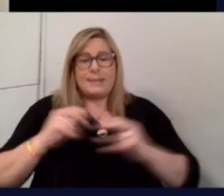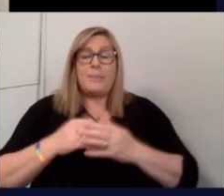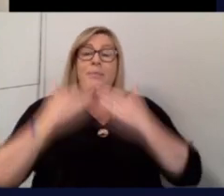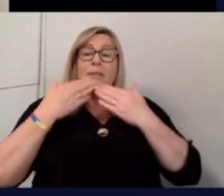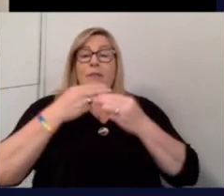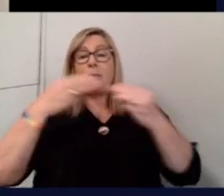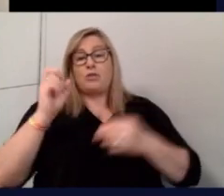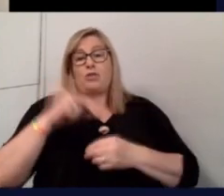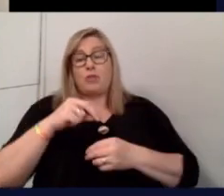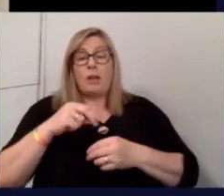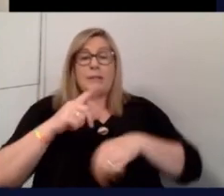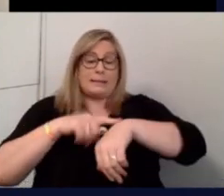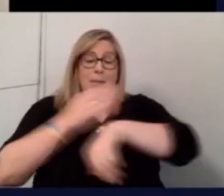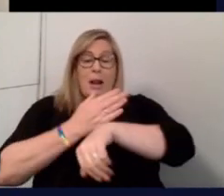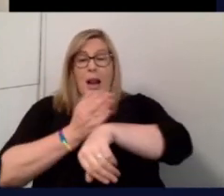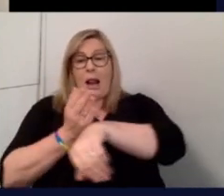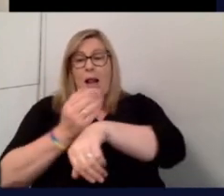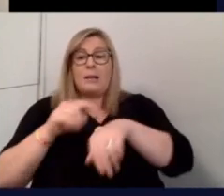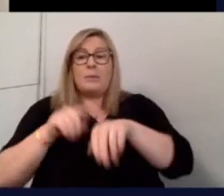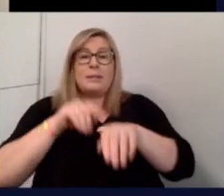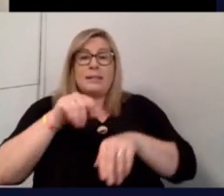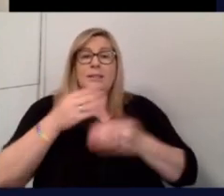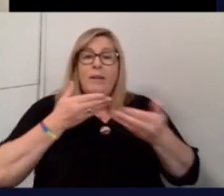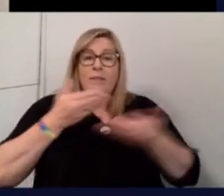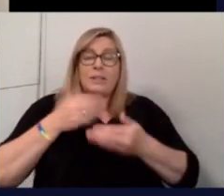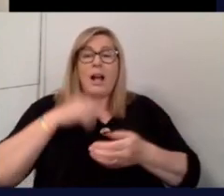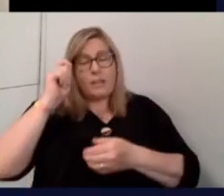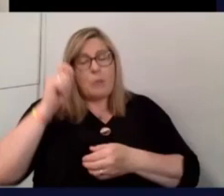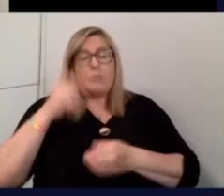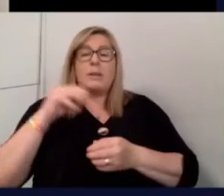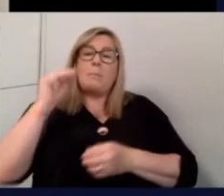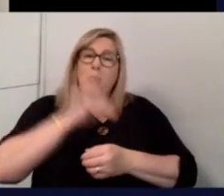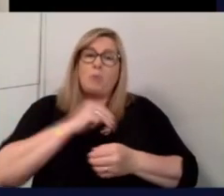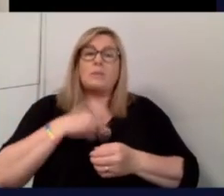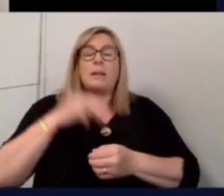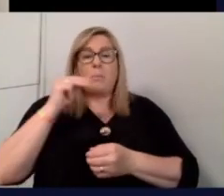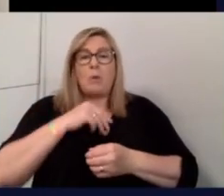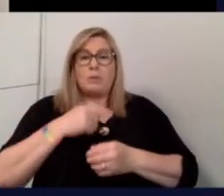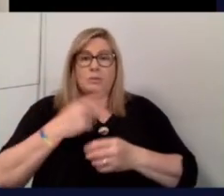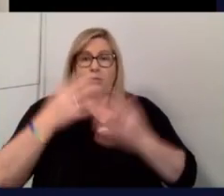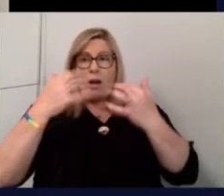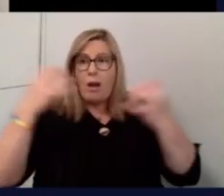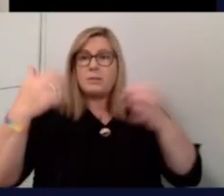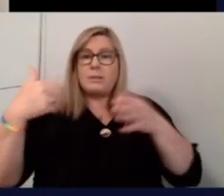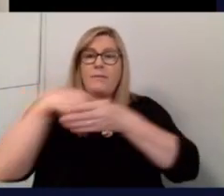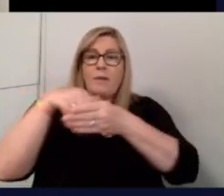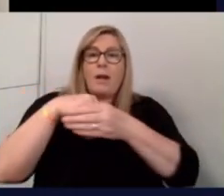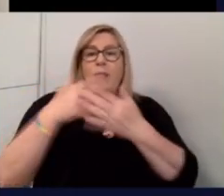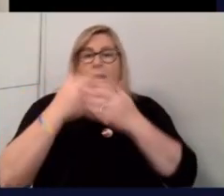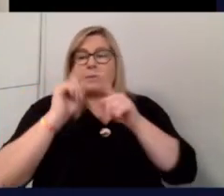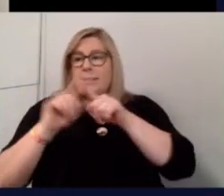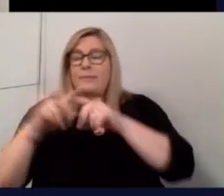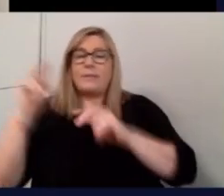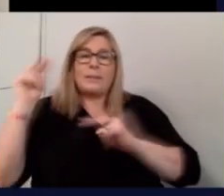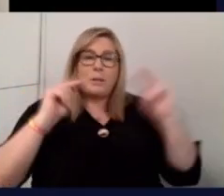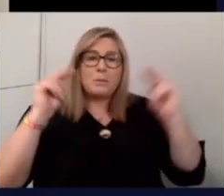sorry, we have run a little over time with this conversation. I thought it was an important conversation and important to join the audience and to get a lot of perspectives on it. So I hope you